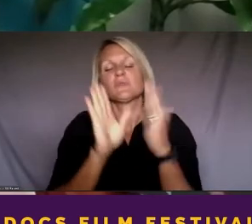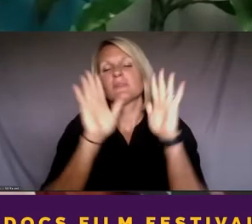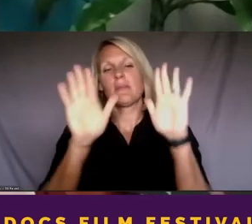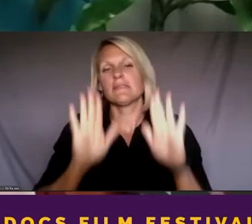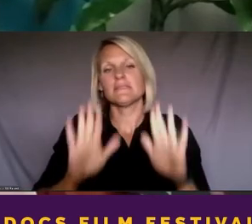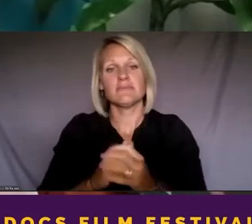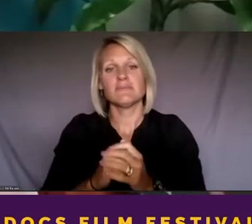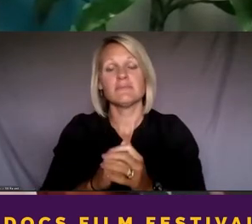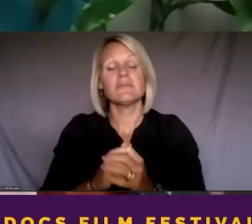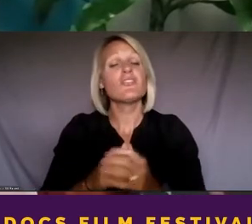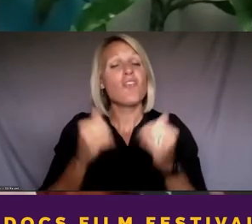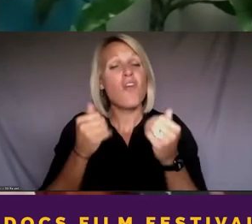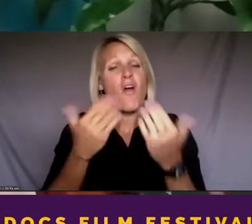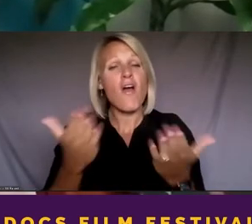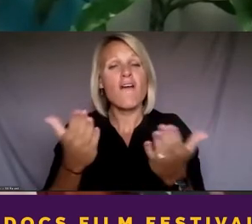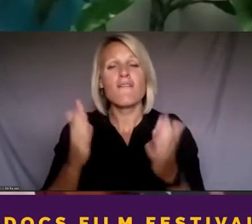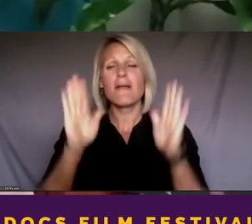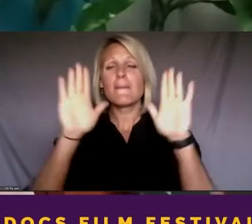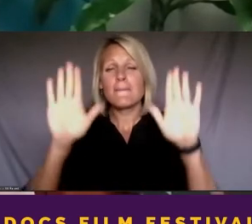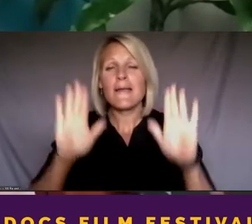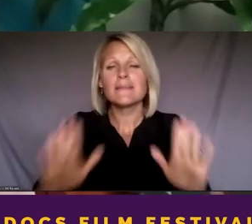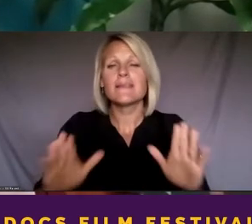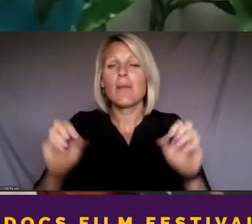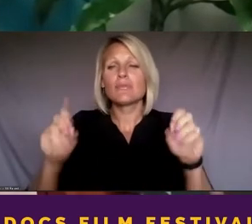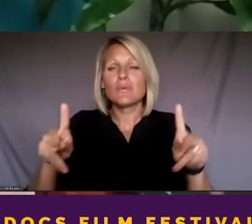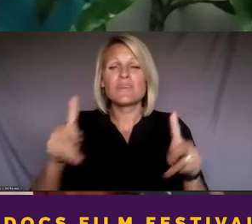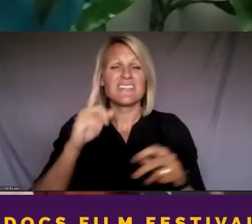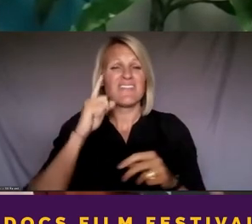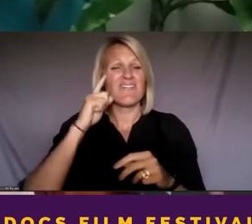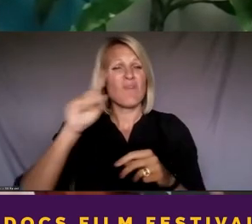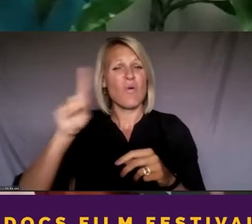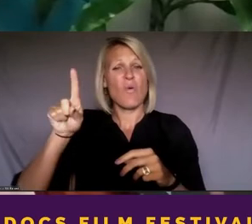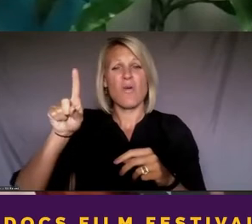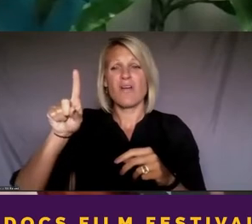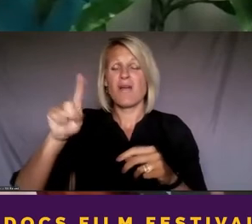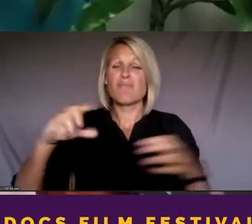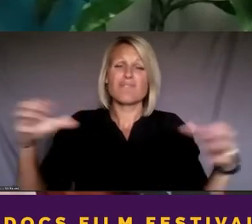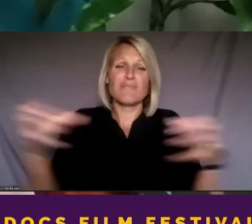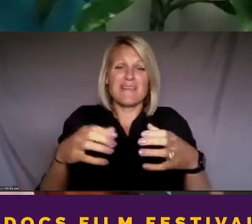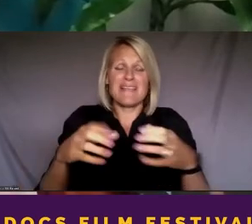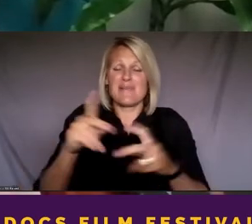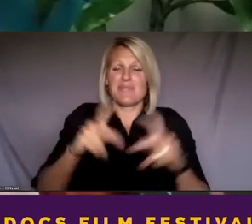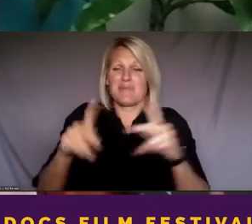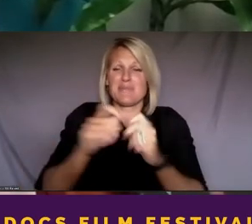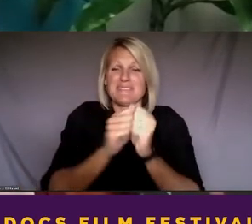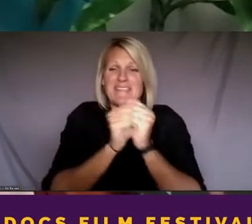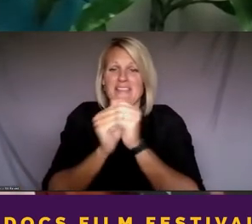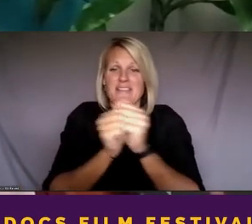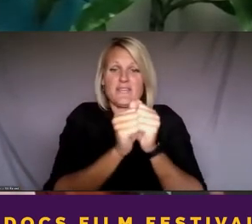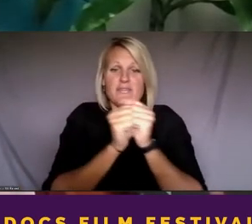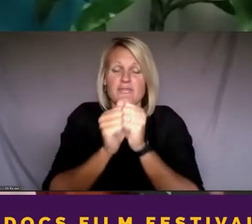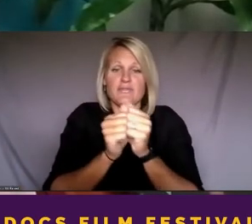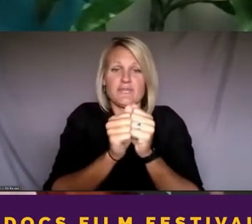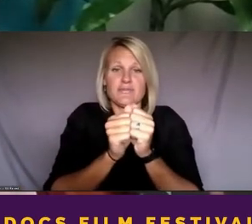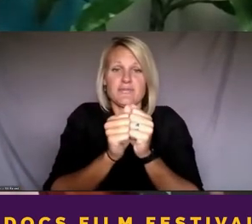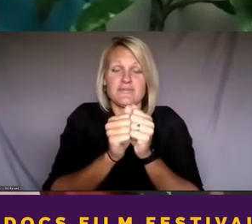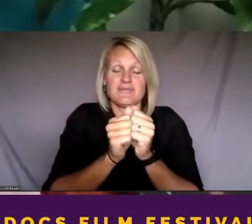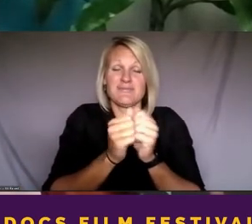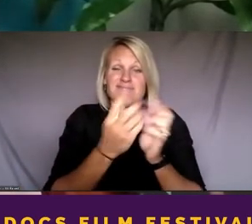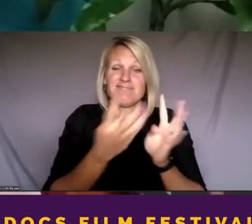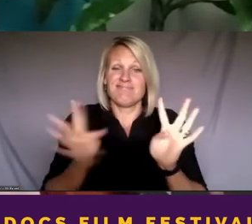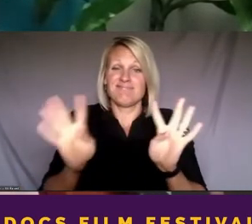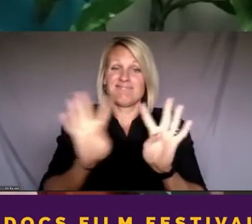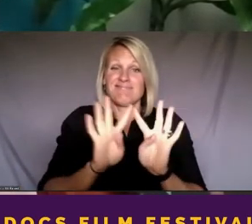opportunities to do just what you said, Sherry, and bring people together who may not normally be seated around the table together.